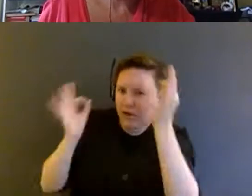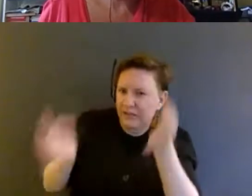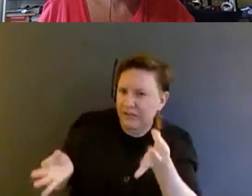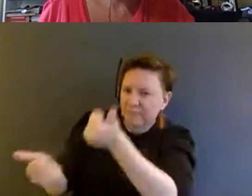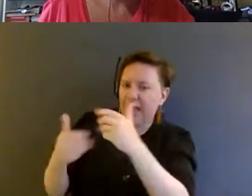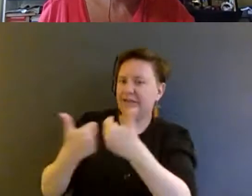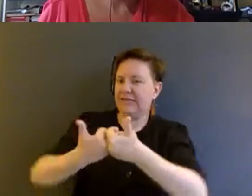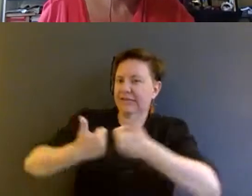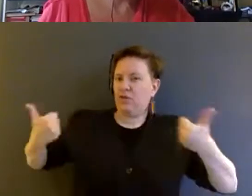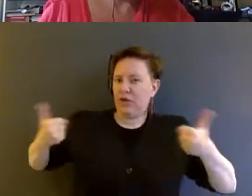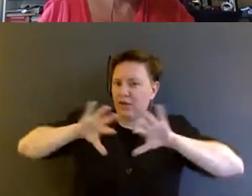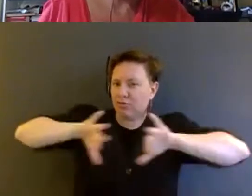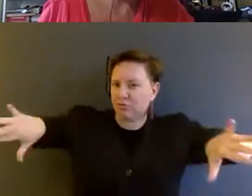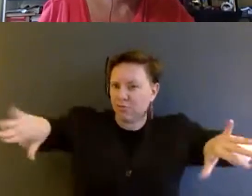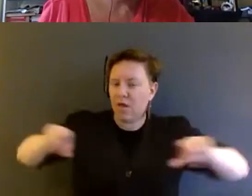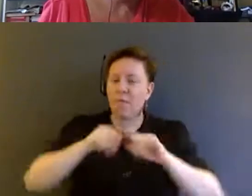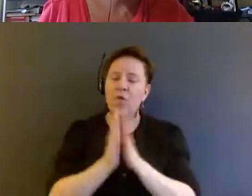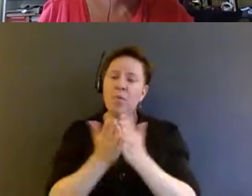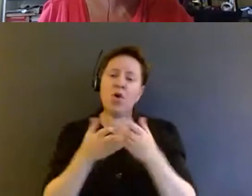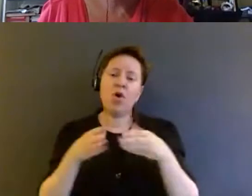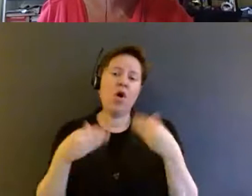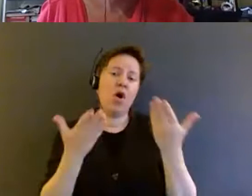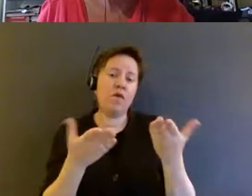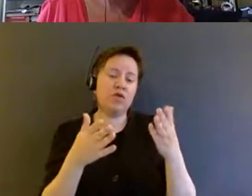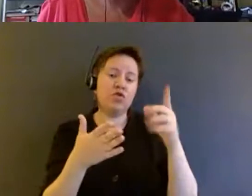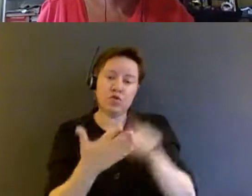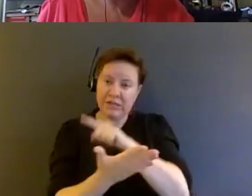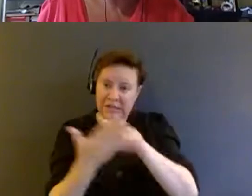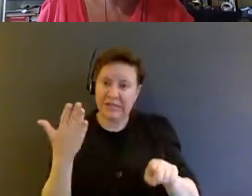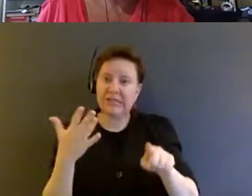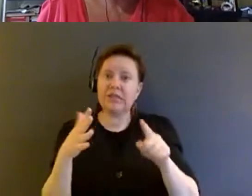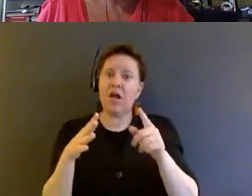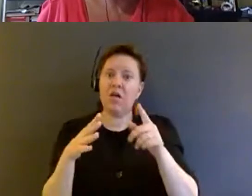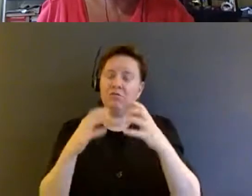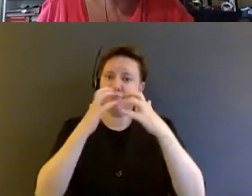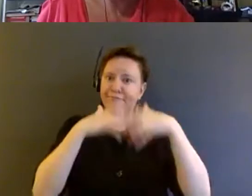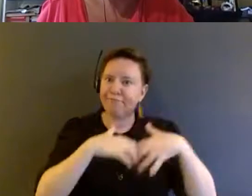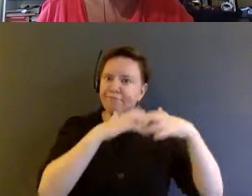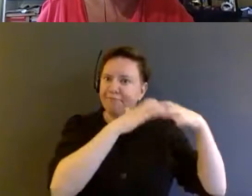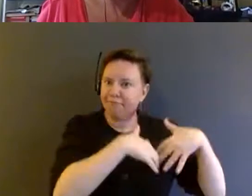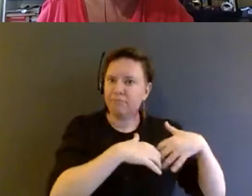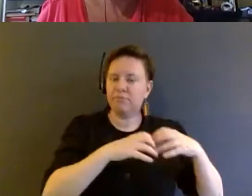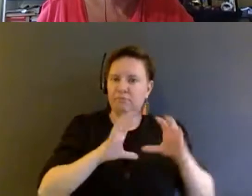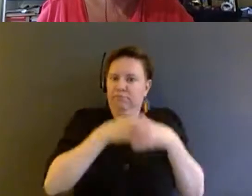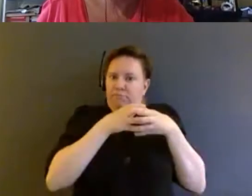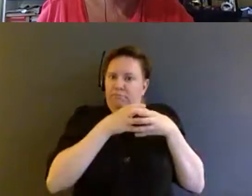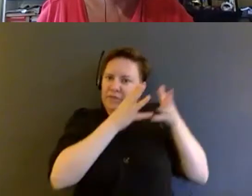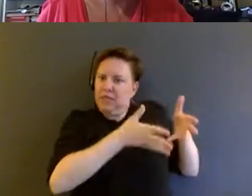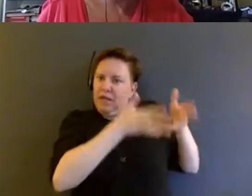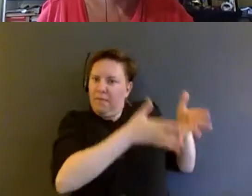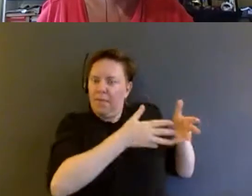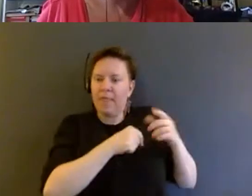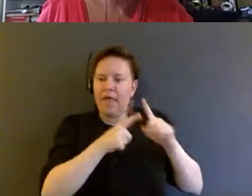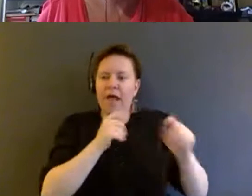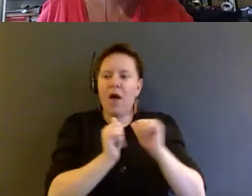offers critiques of deinstitutionalization and the ways it helped to construct a narrow